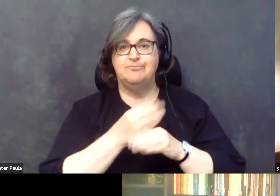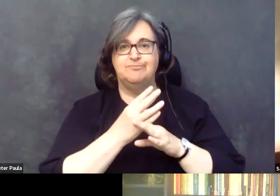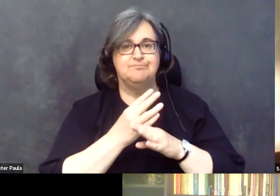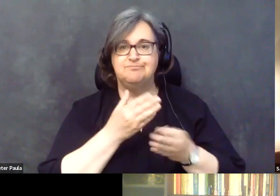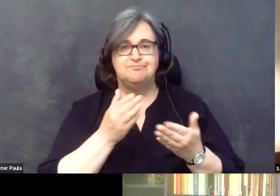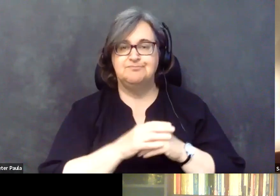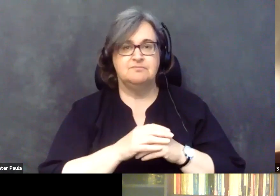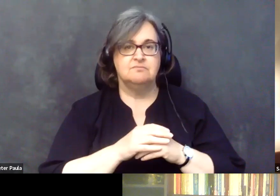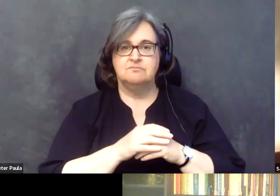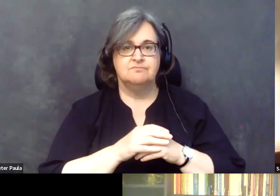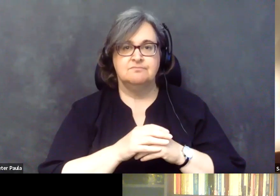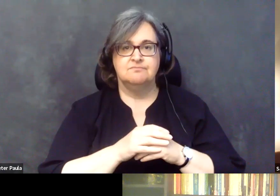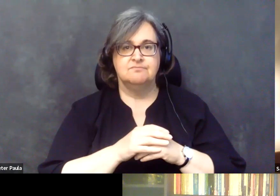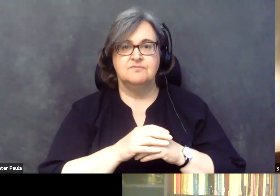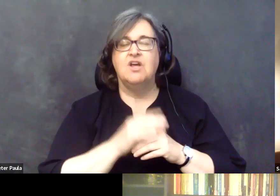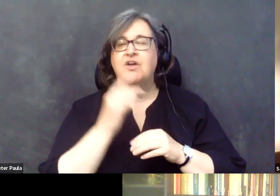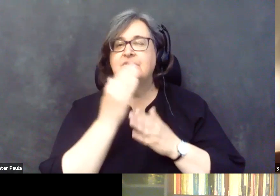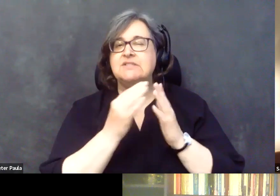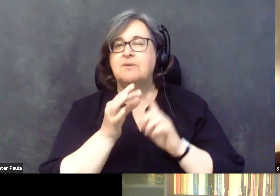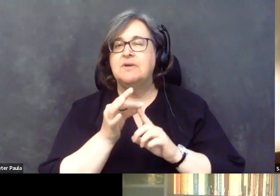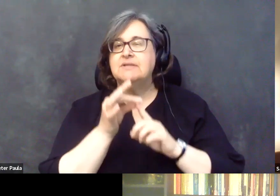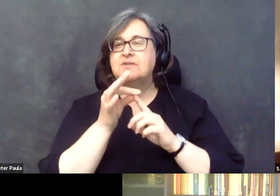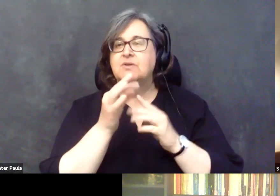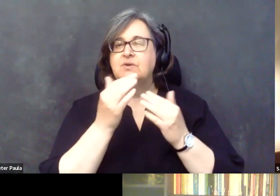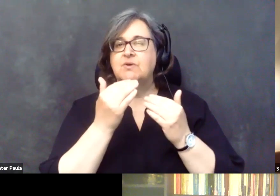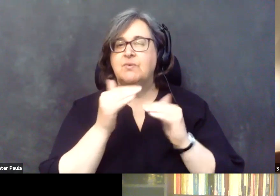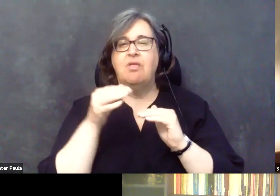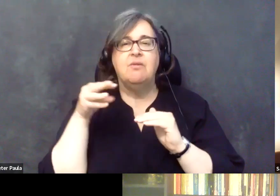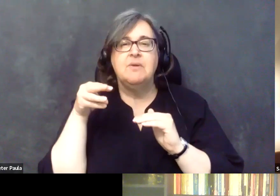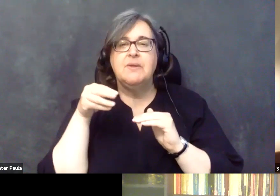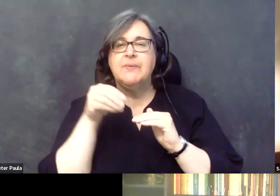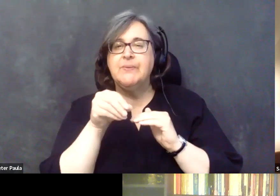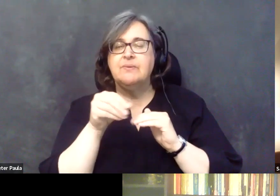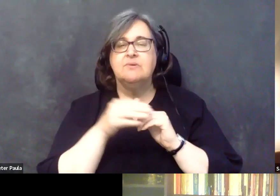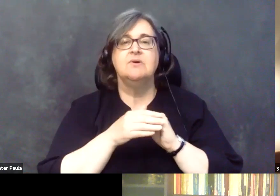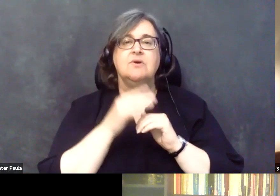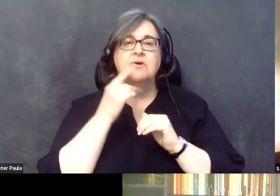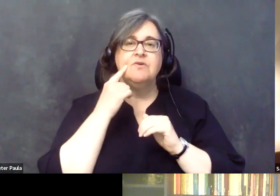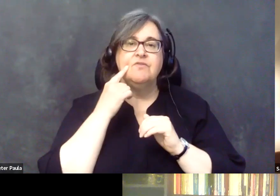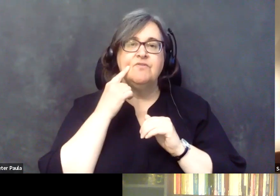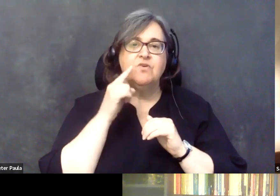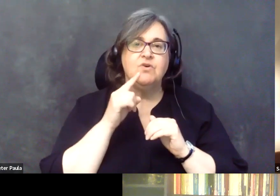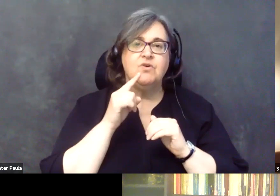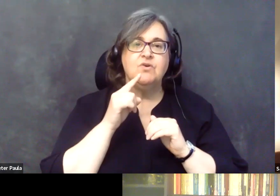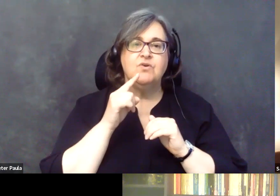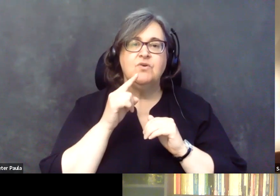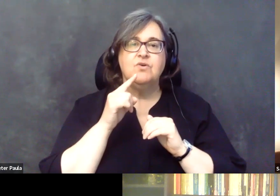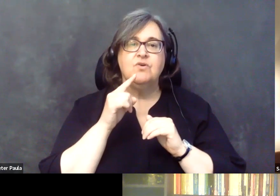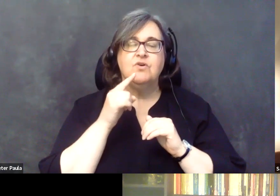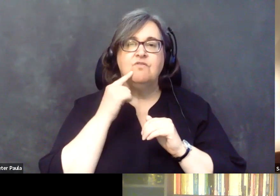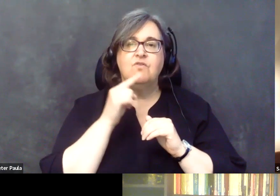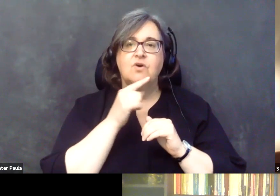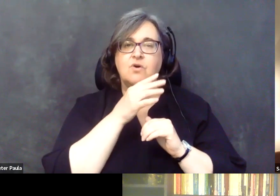So there were few exceptions, very limited reimbursements available for rural health settings